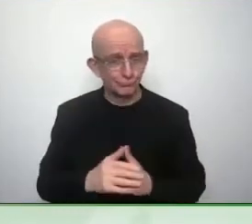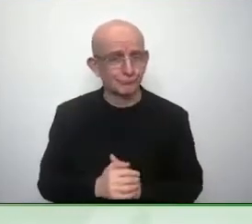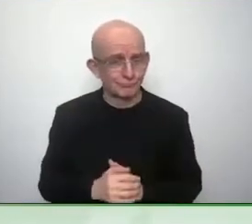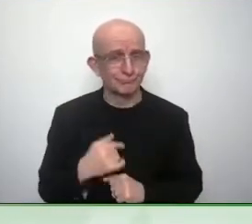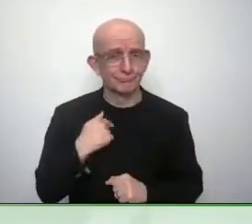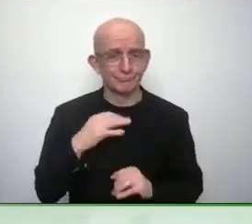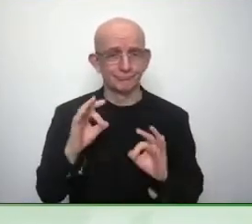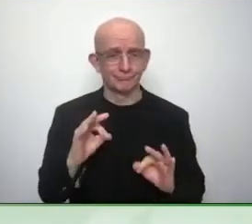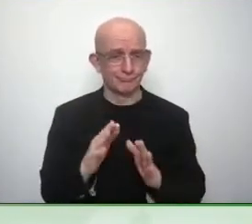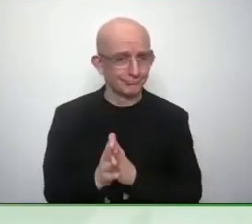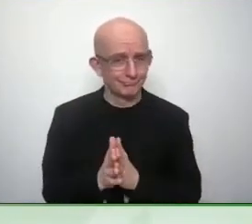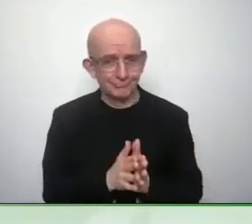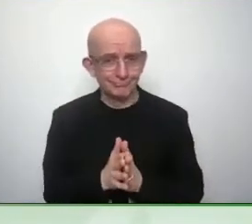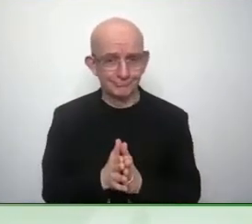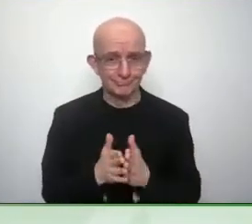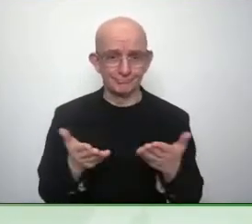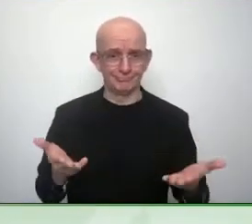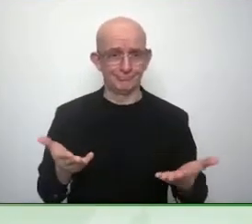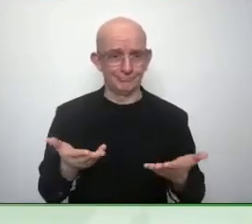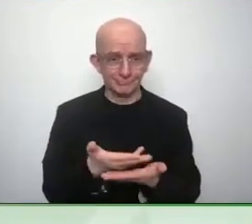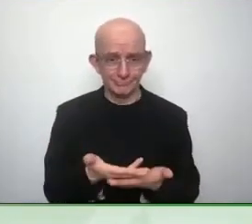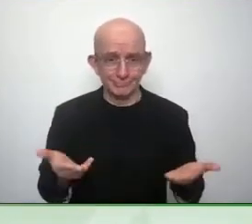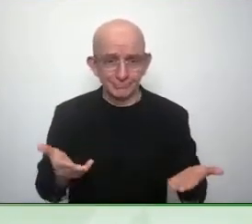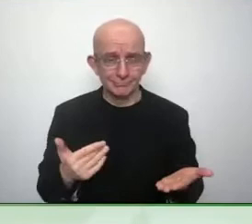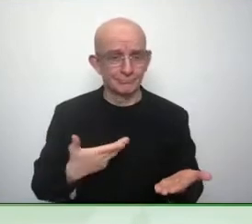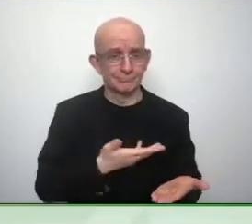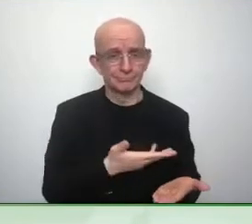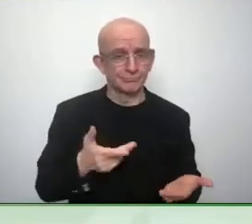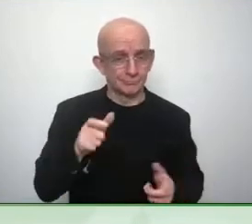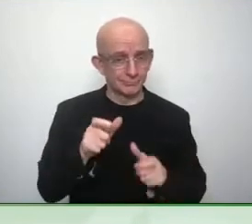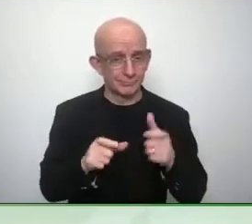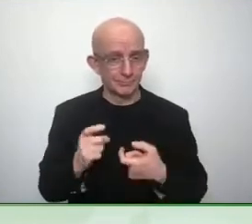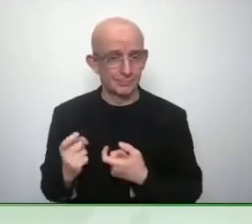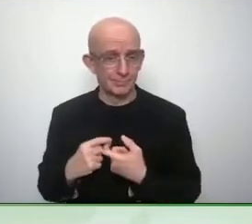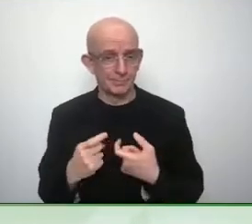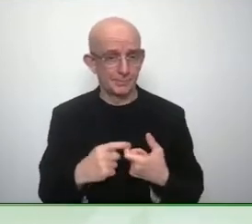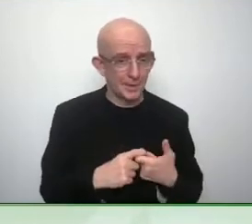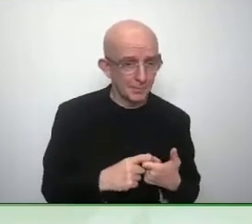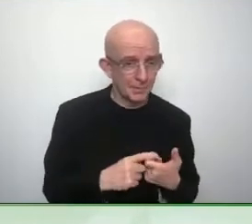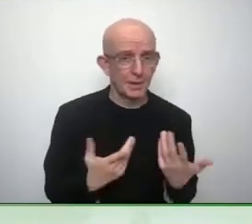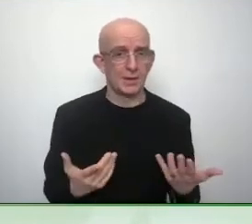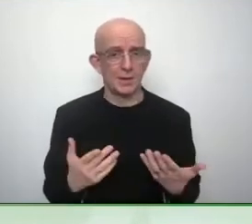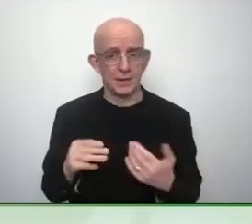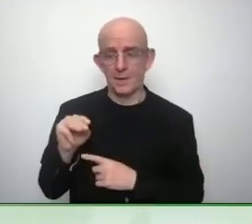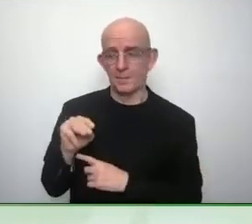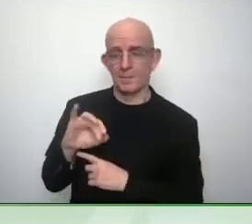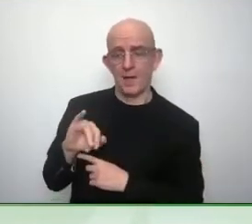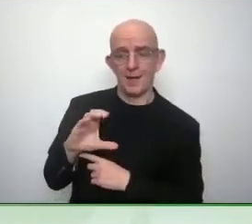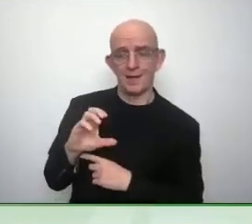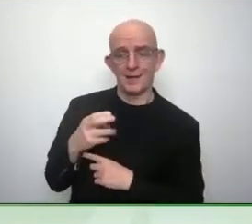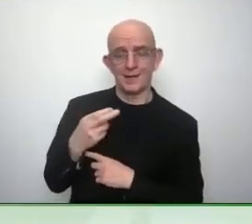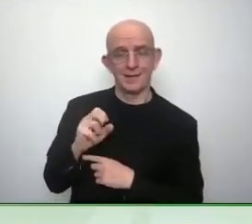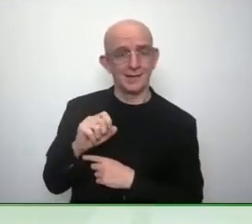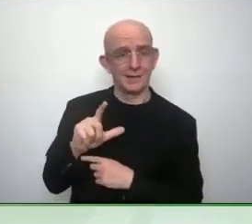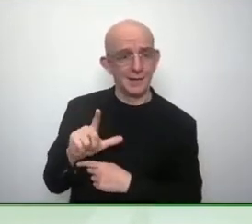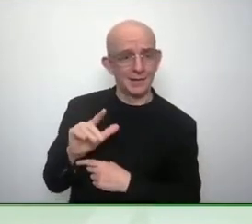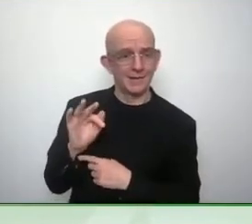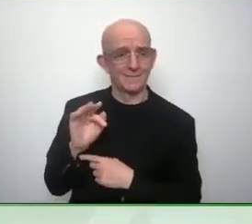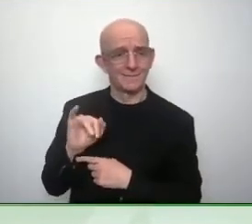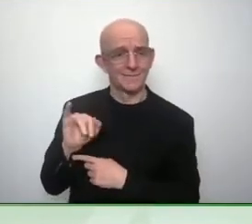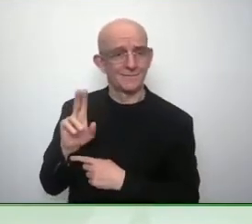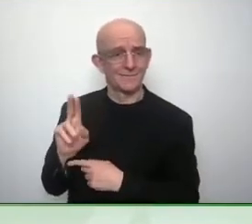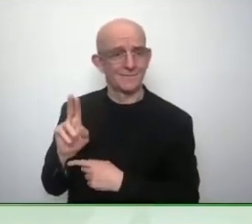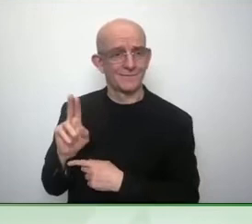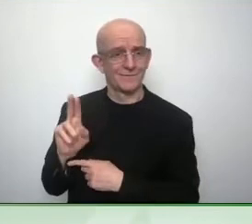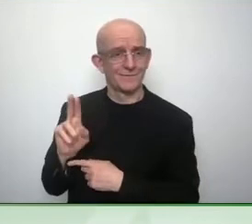Israel so it's very exciting but and it sort of started with you Caroline because it's something I've been thinking about a long